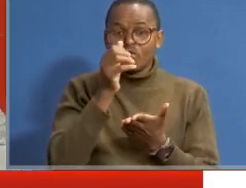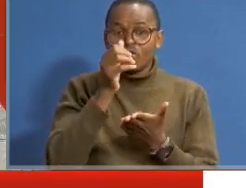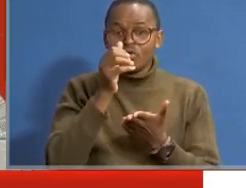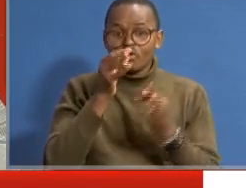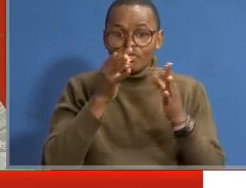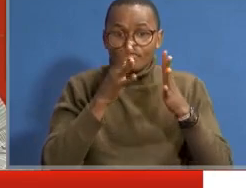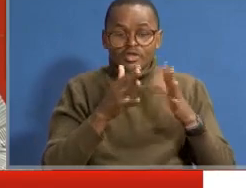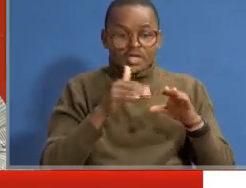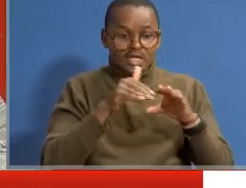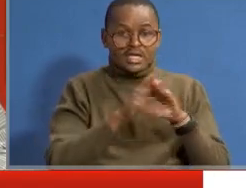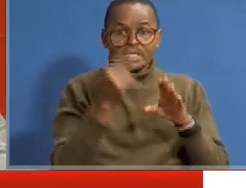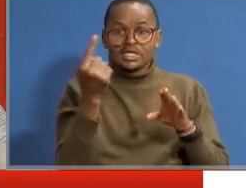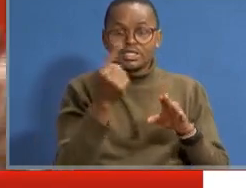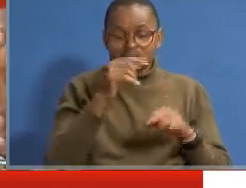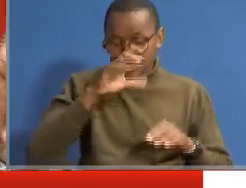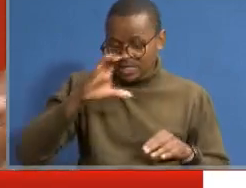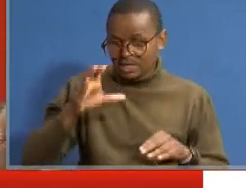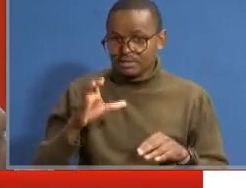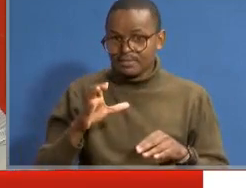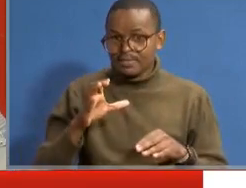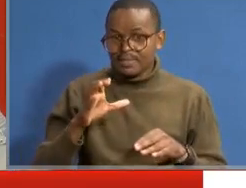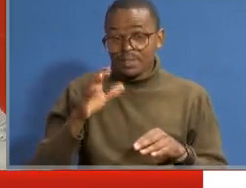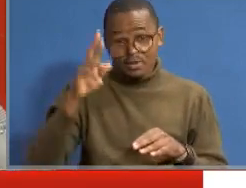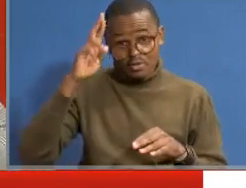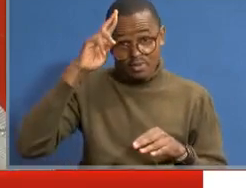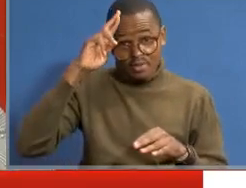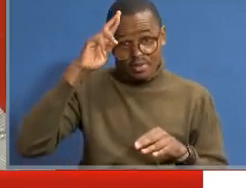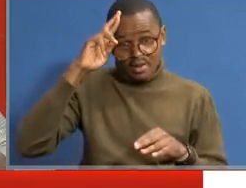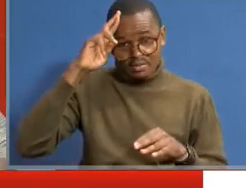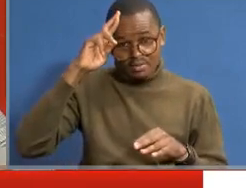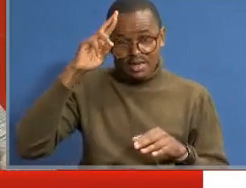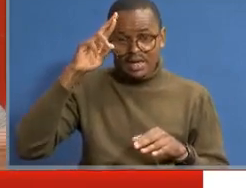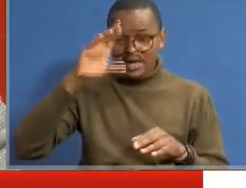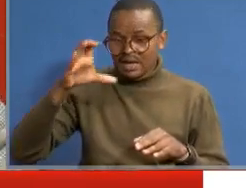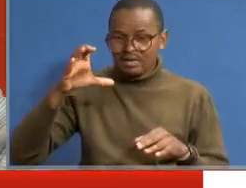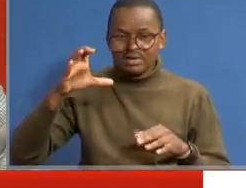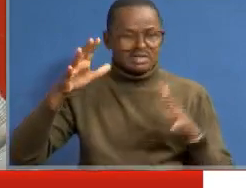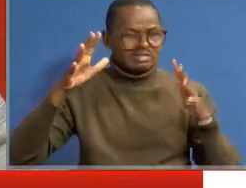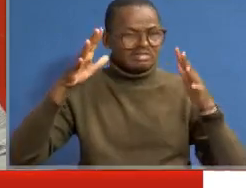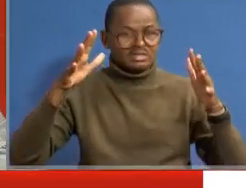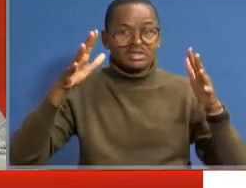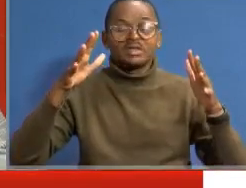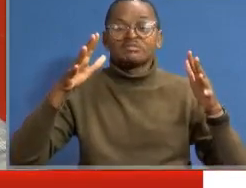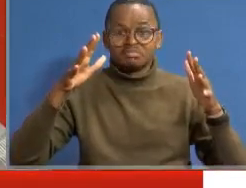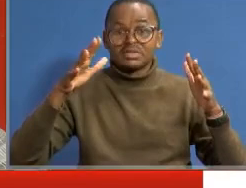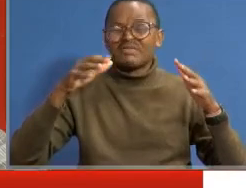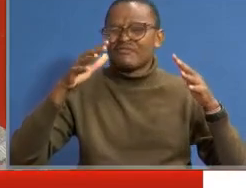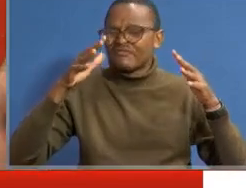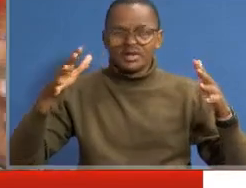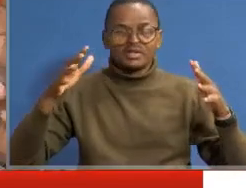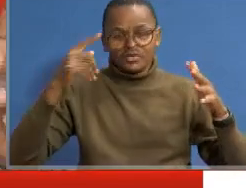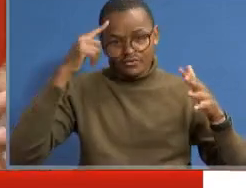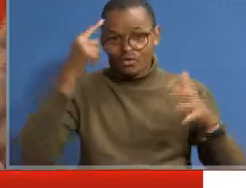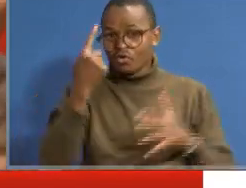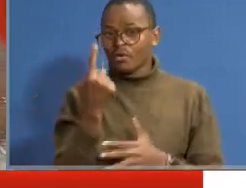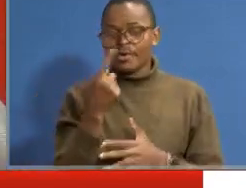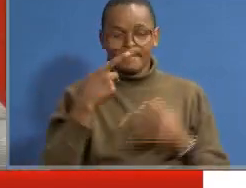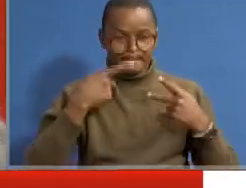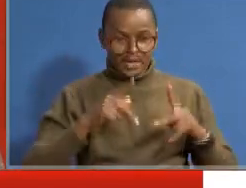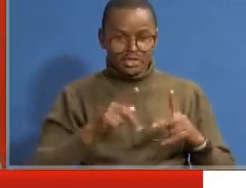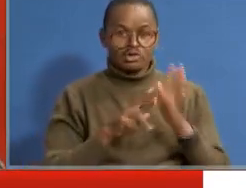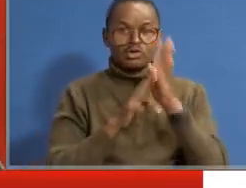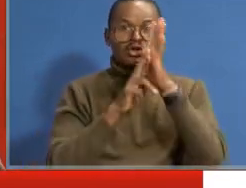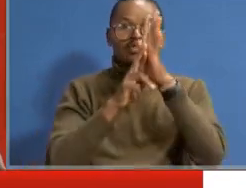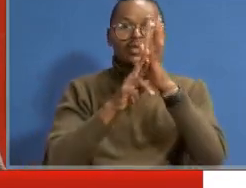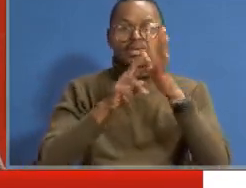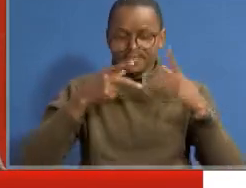in each and every county. Right. And you remember that a county is a very vast, some of these counties are very vast, for only one person to